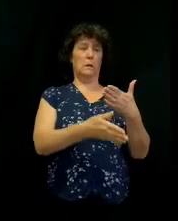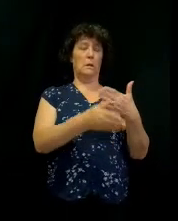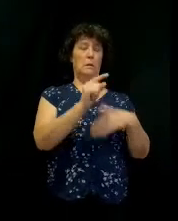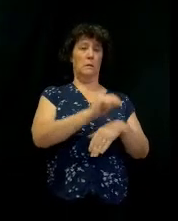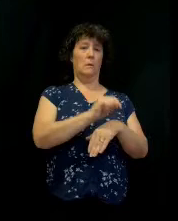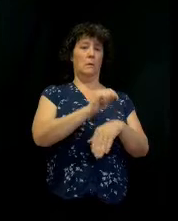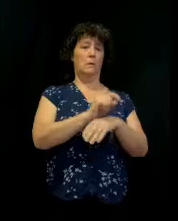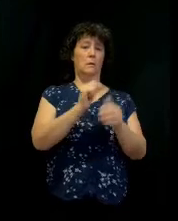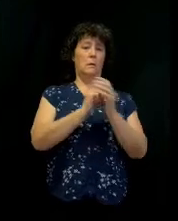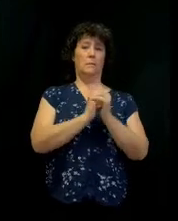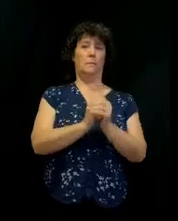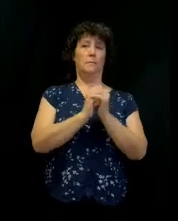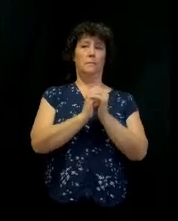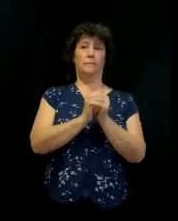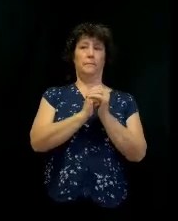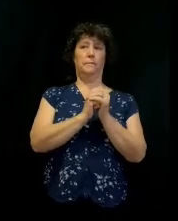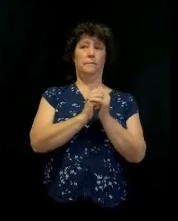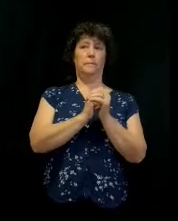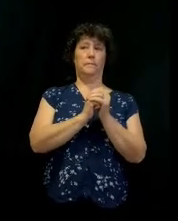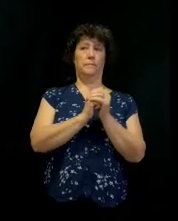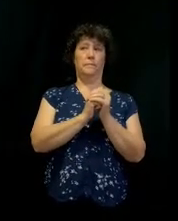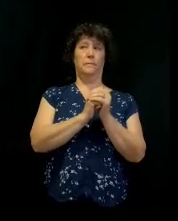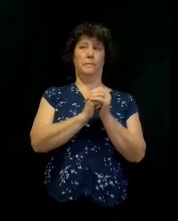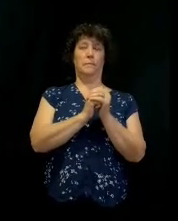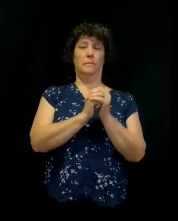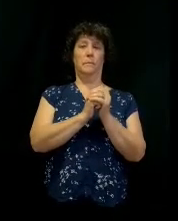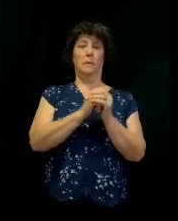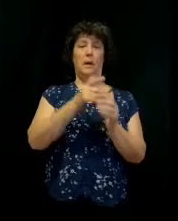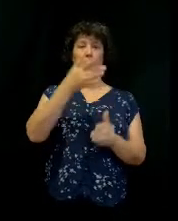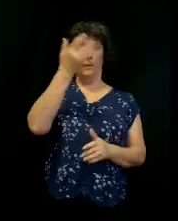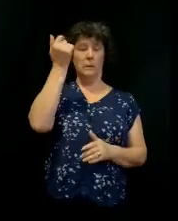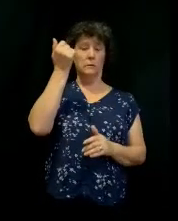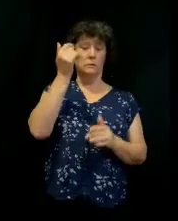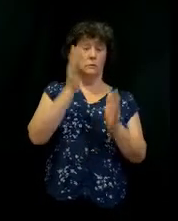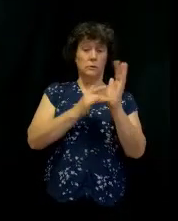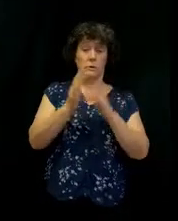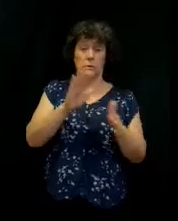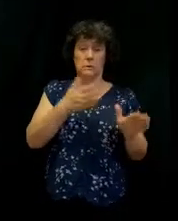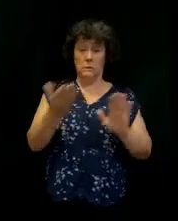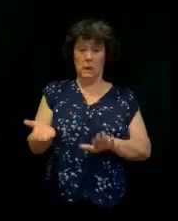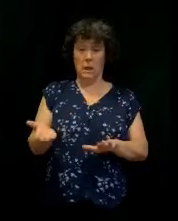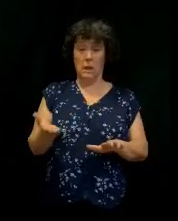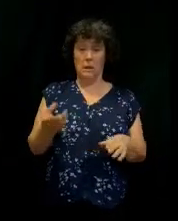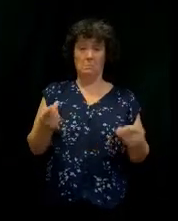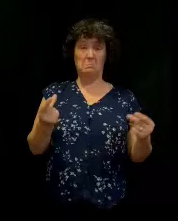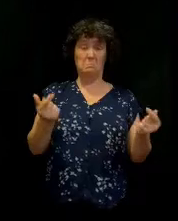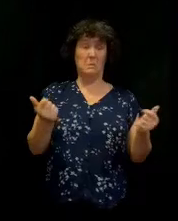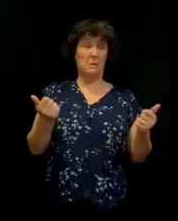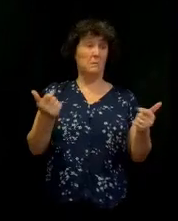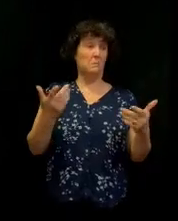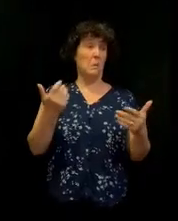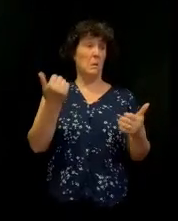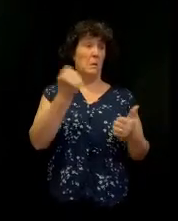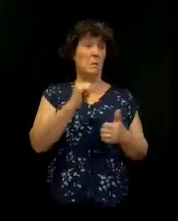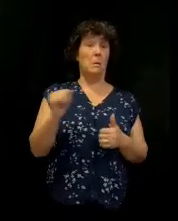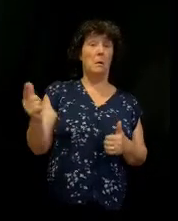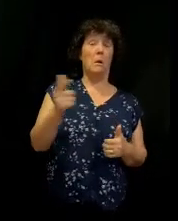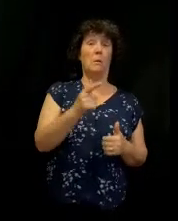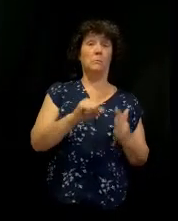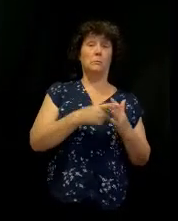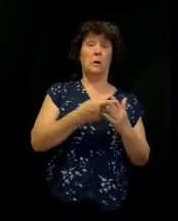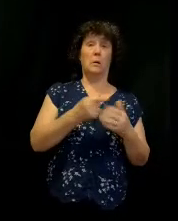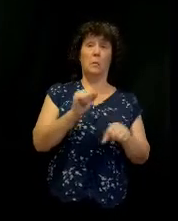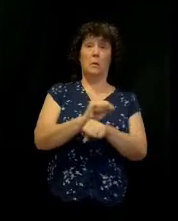worship. And the Mosaic economy. Because when Jesus died, it wasn't just like all of a sudden, boom, everybody started doing the right